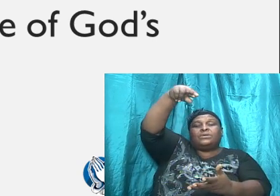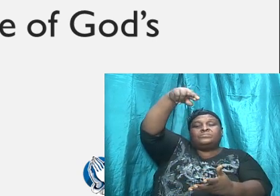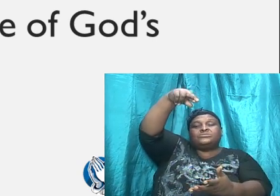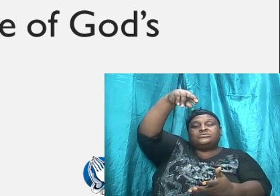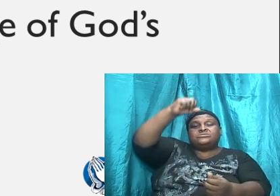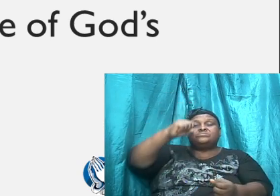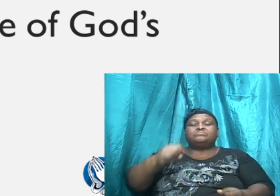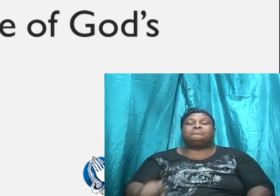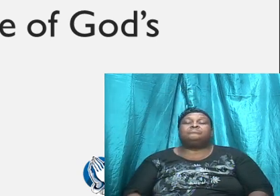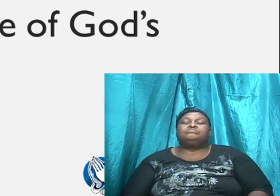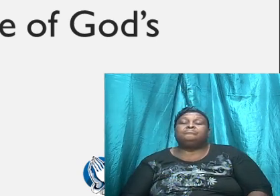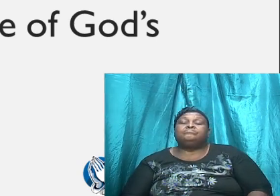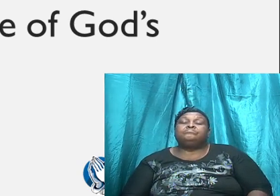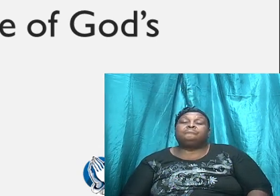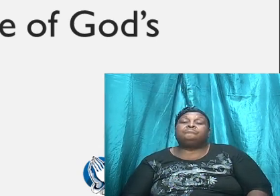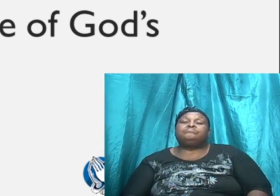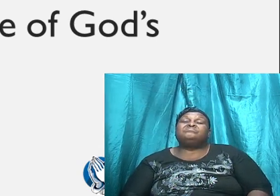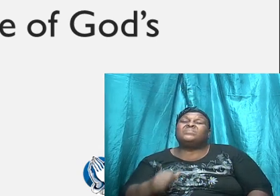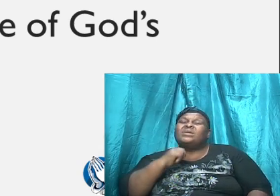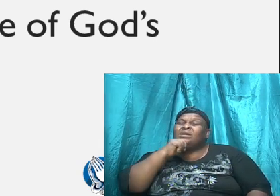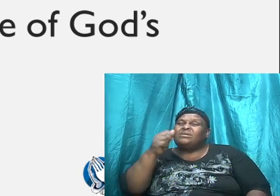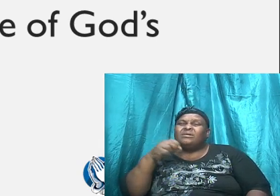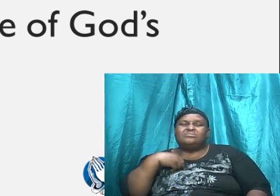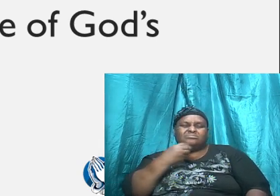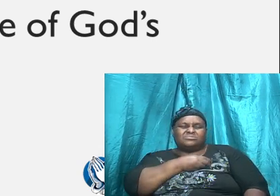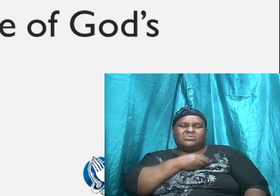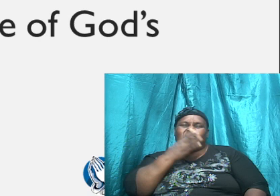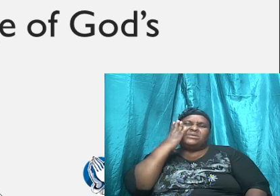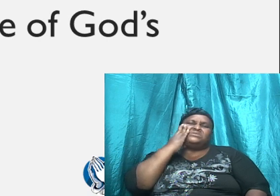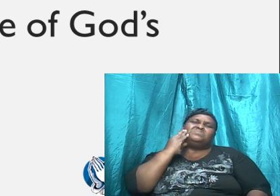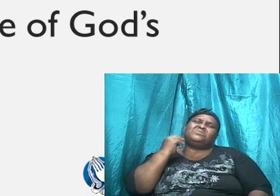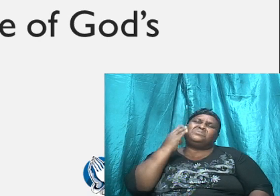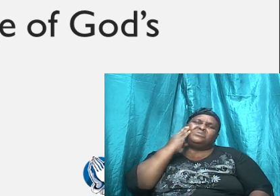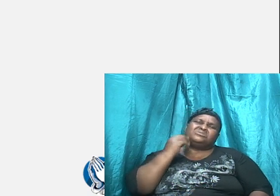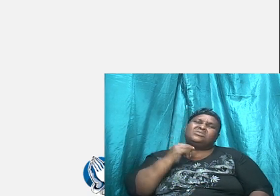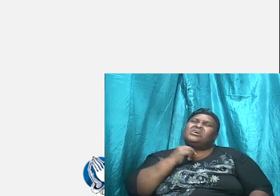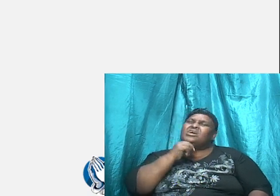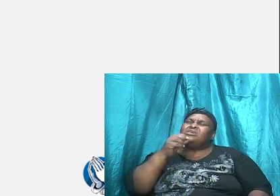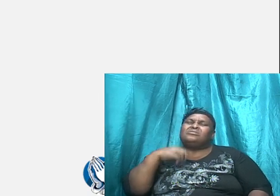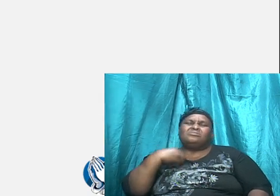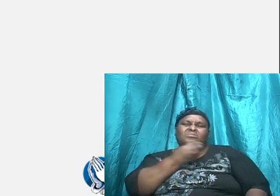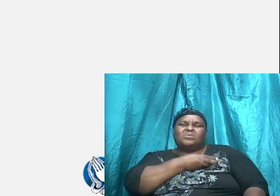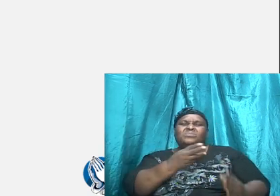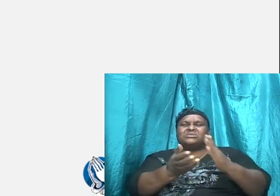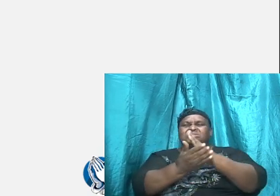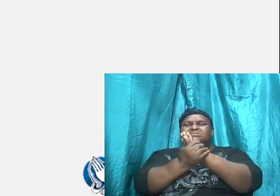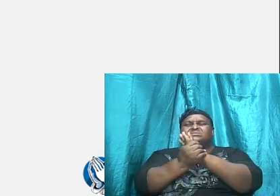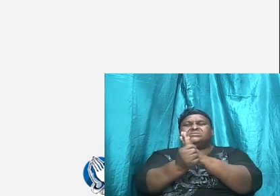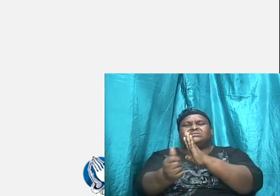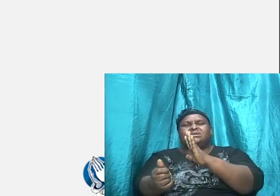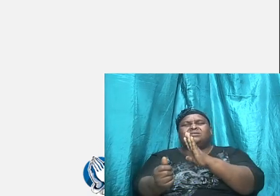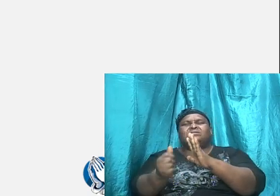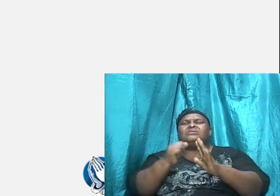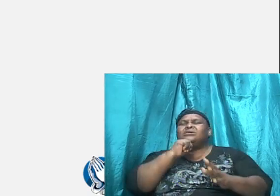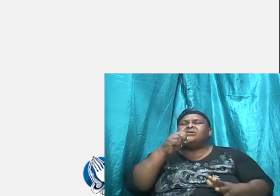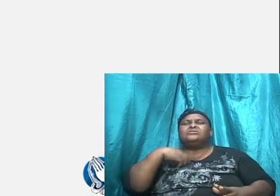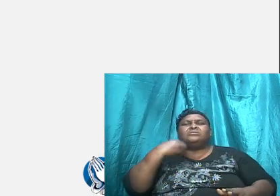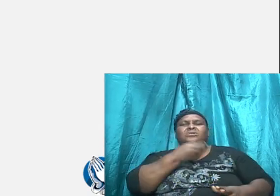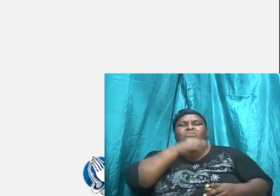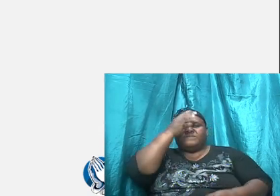God, it is not our experience, it is not our skill, it is not our